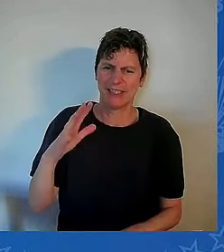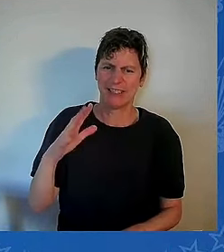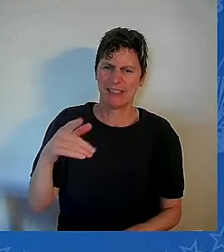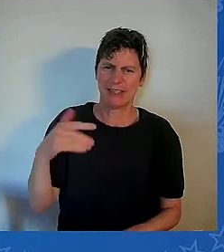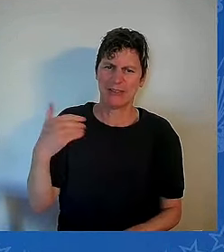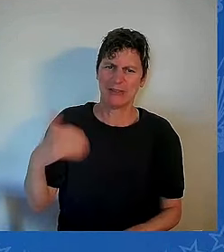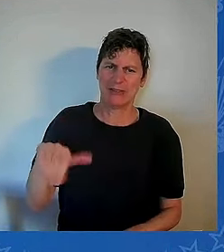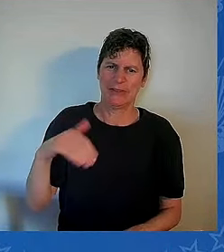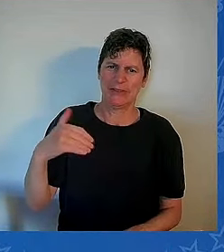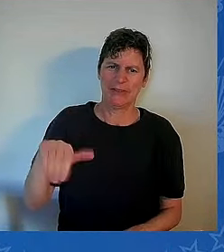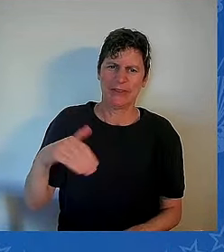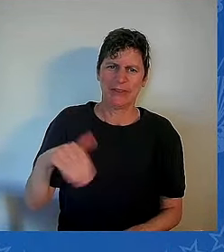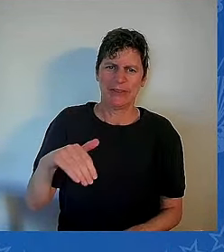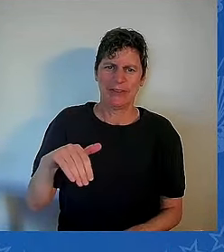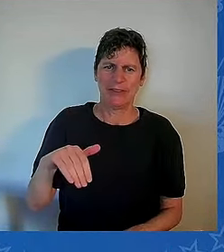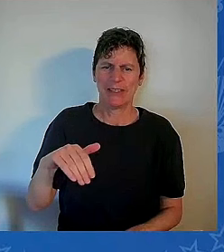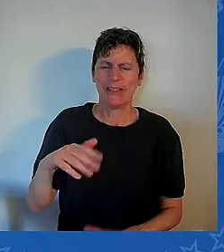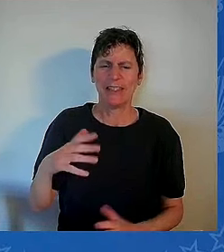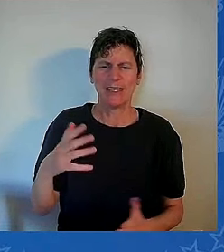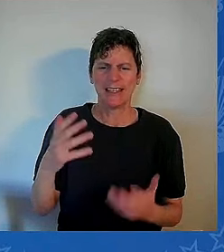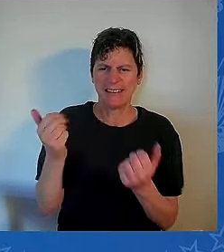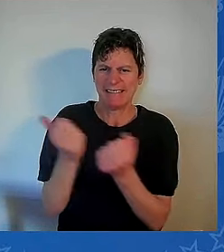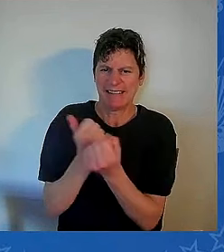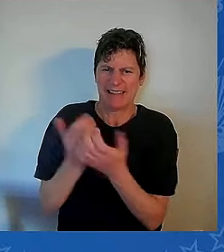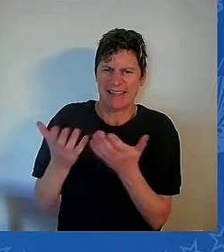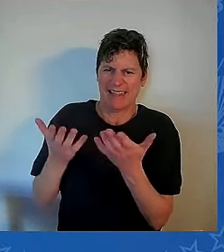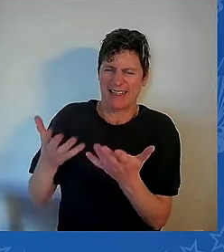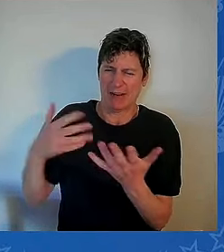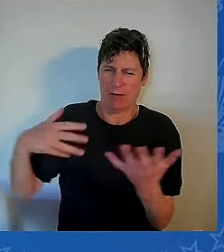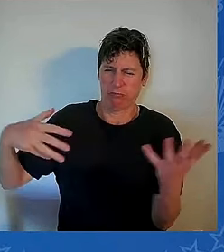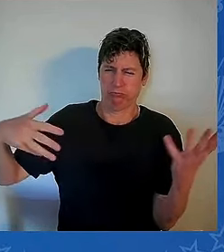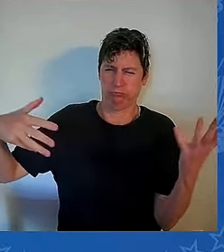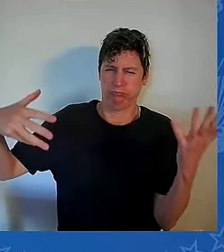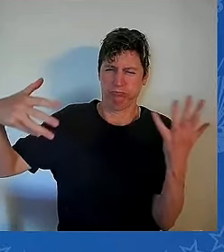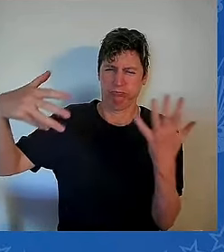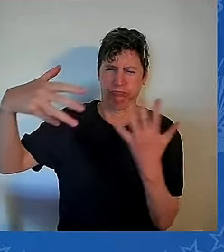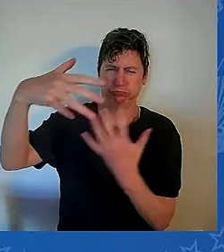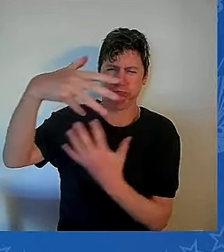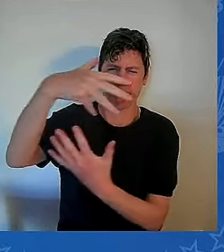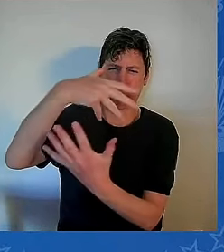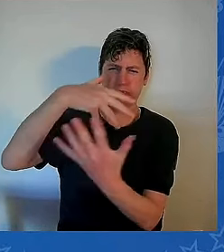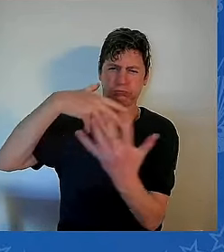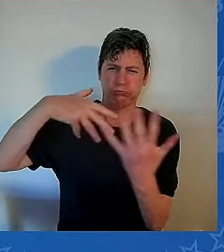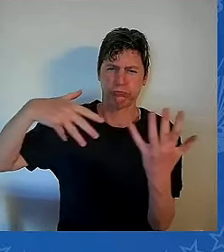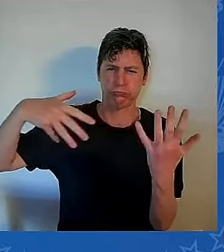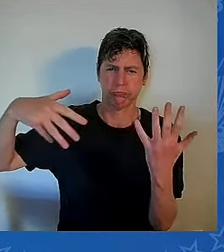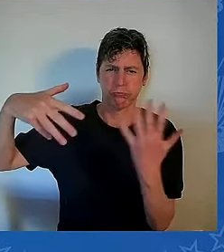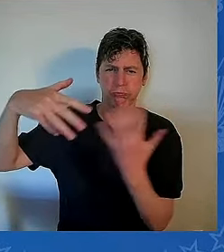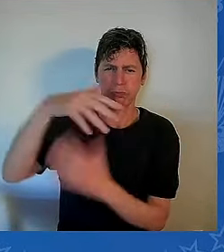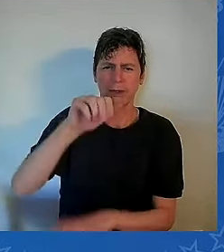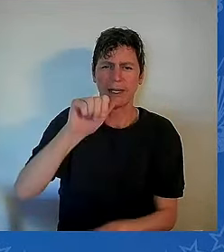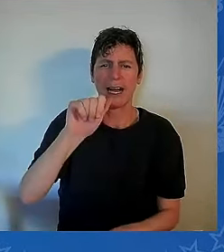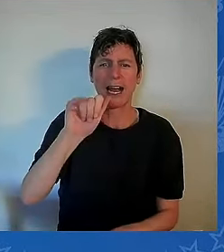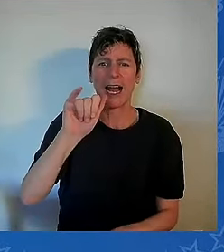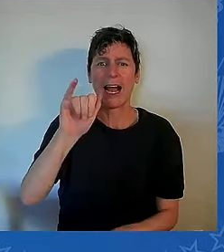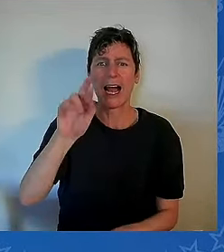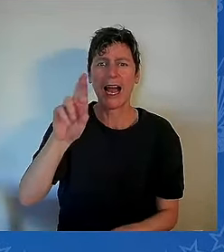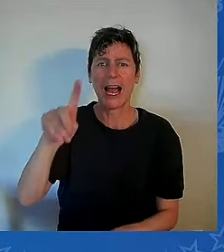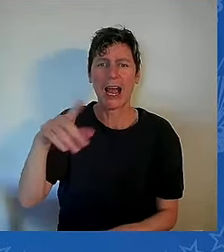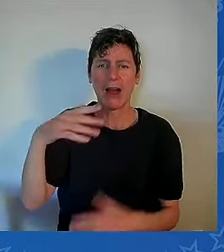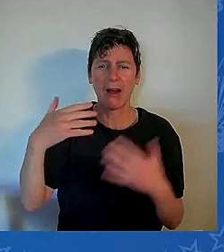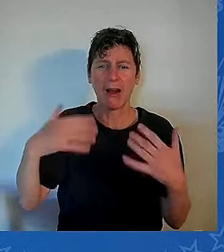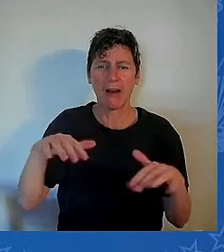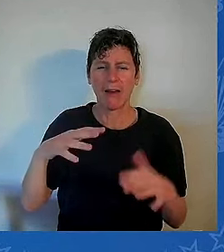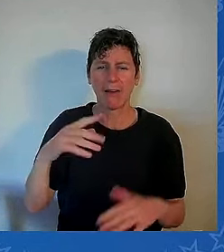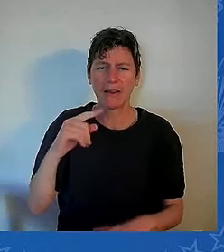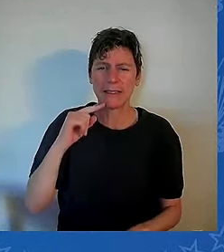everything, poisoning the air, and he came home with stage 4 glioblastoma, and